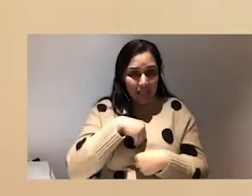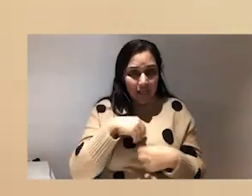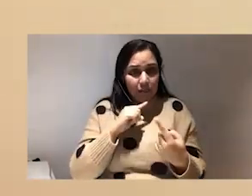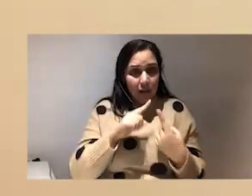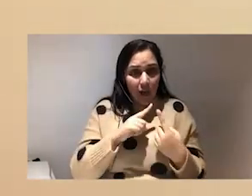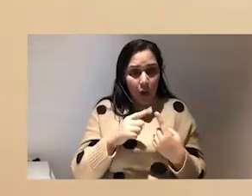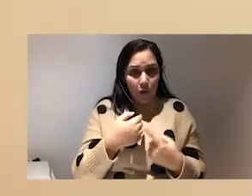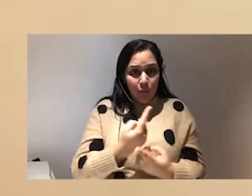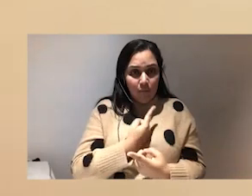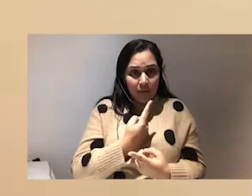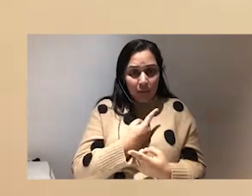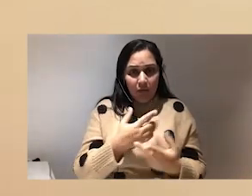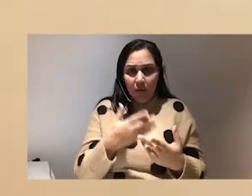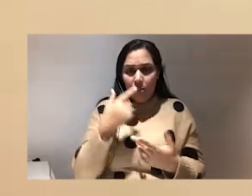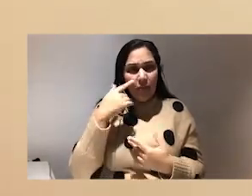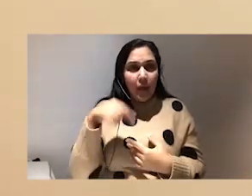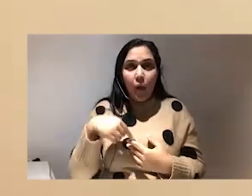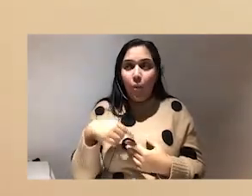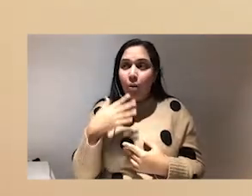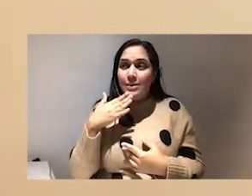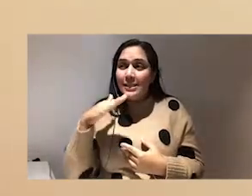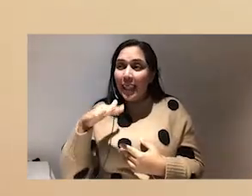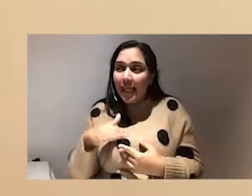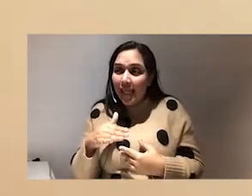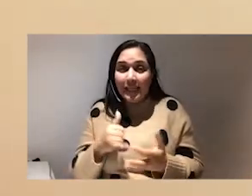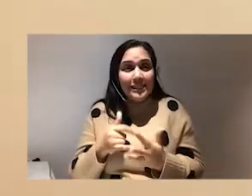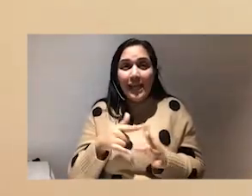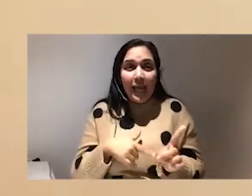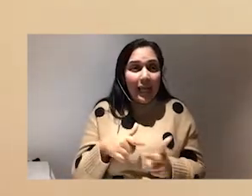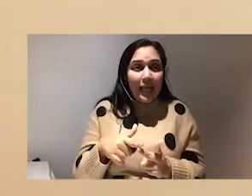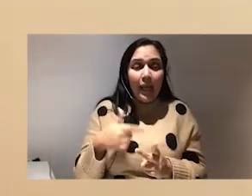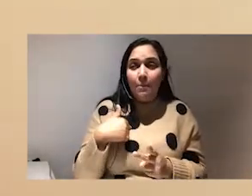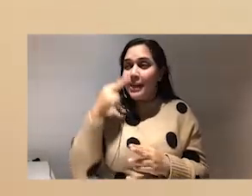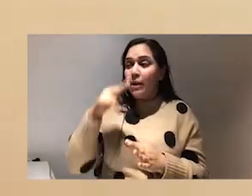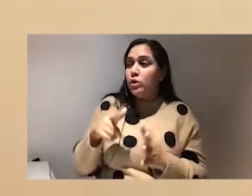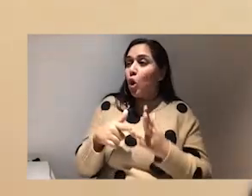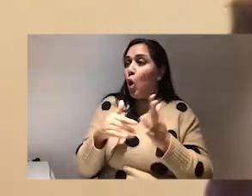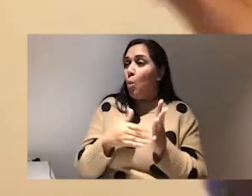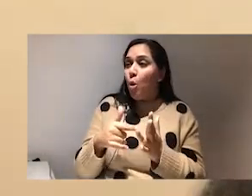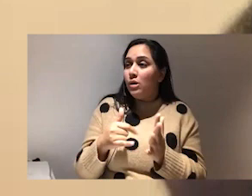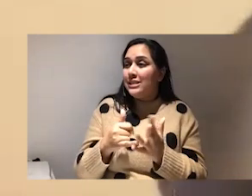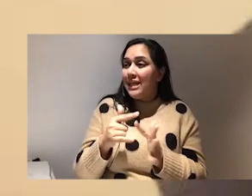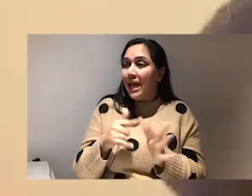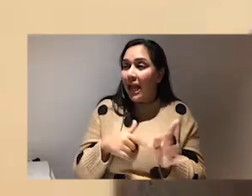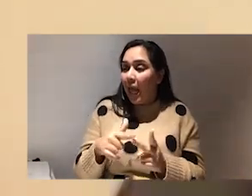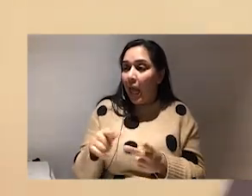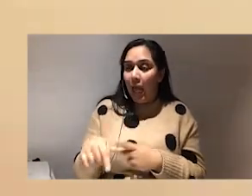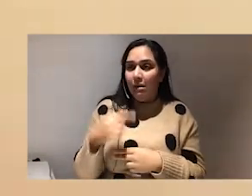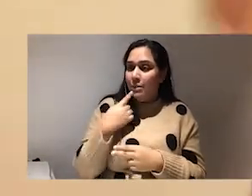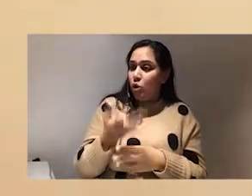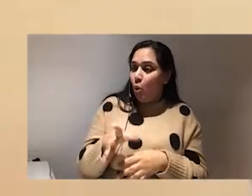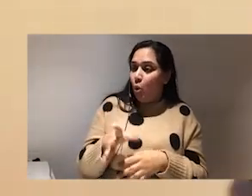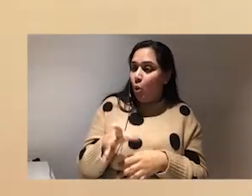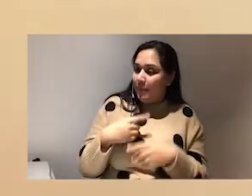Shay or she was she was called Oliver Shay in school, being told by her English teacher that she was like crap at English and